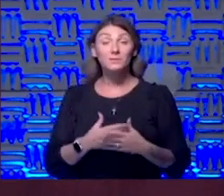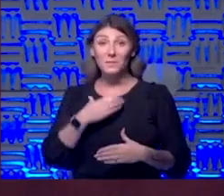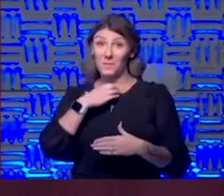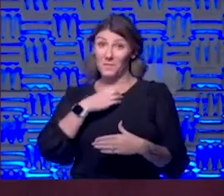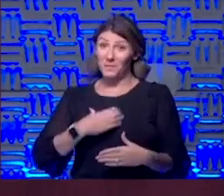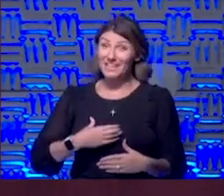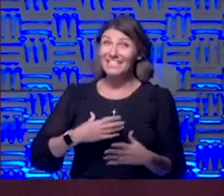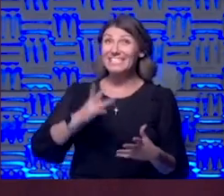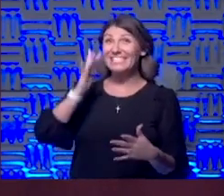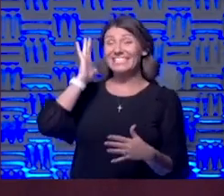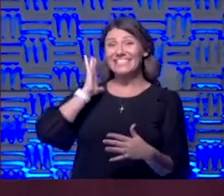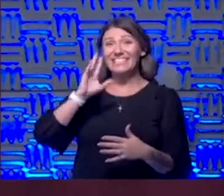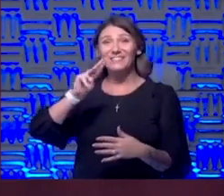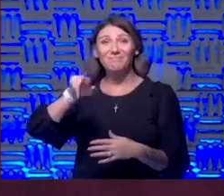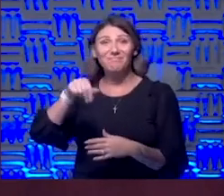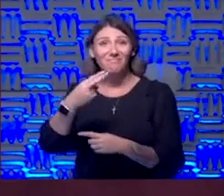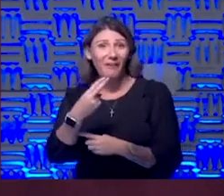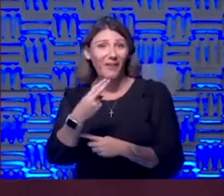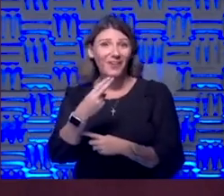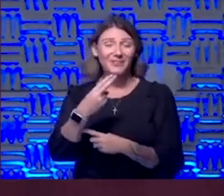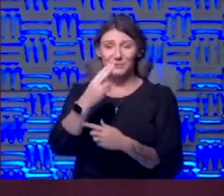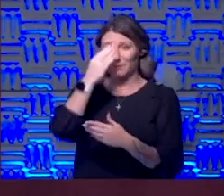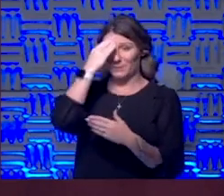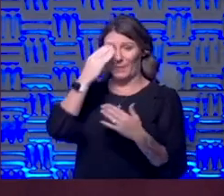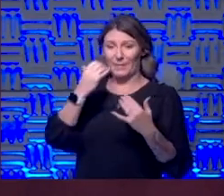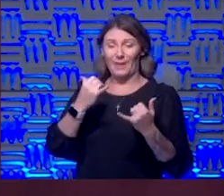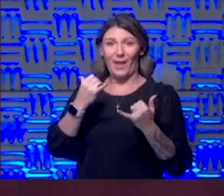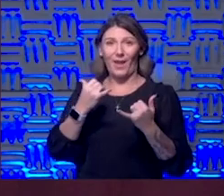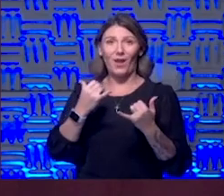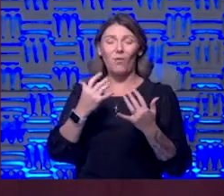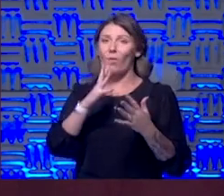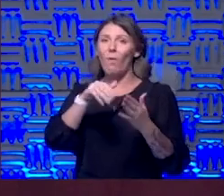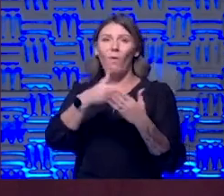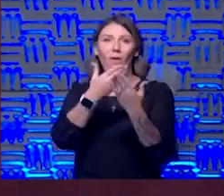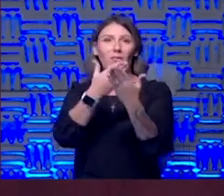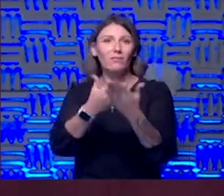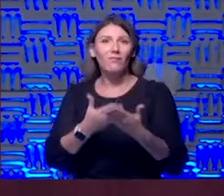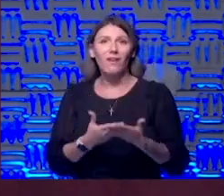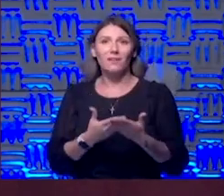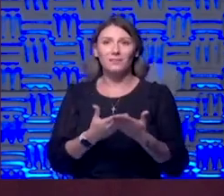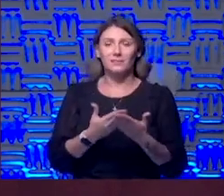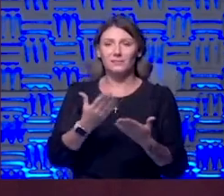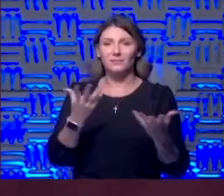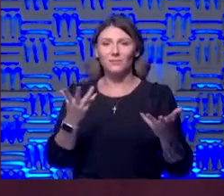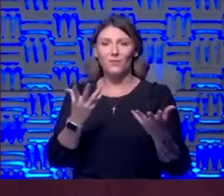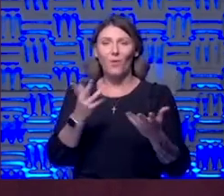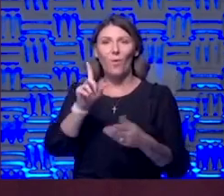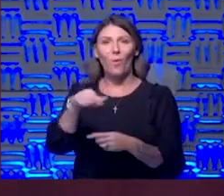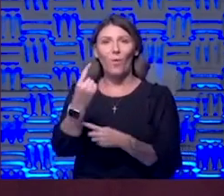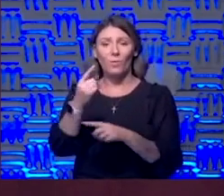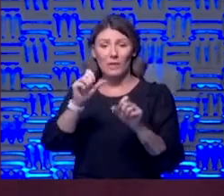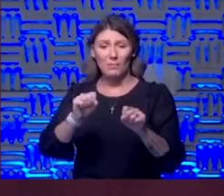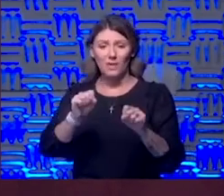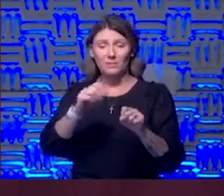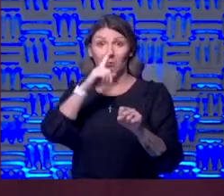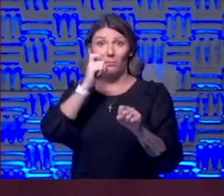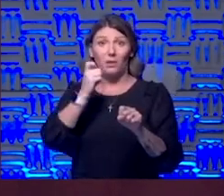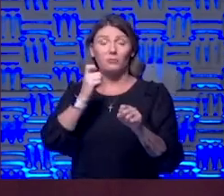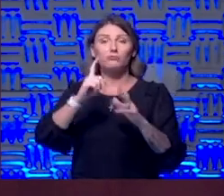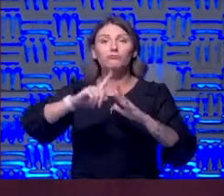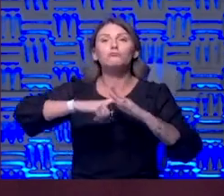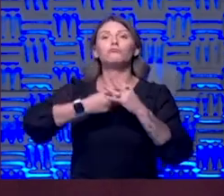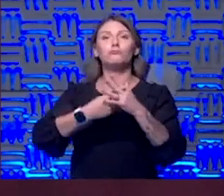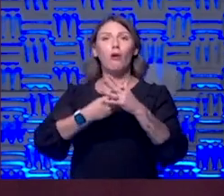knew in March what I know today? I mean all of these facts that we know today are only possible because we started to treat